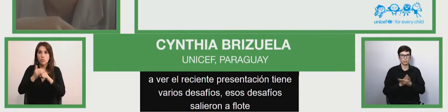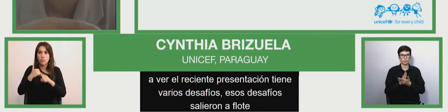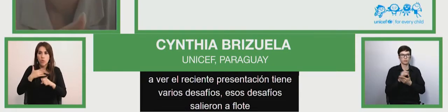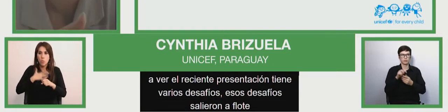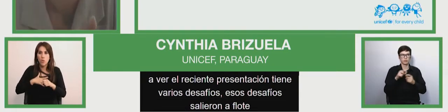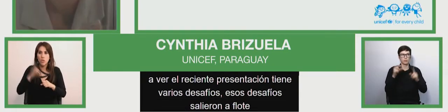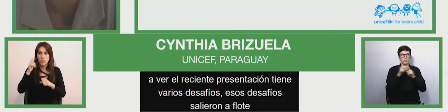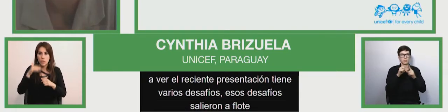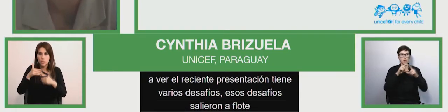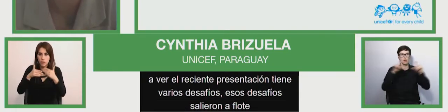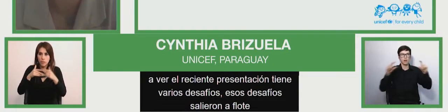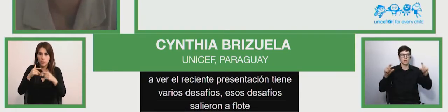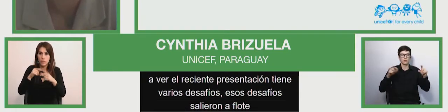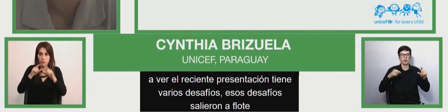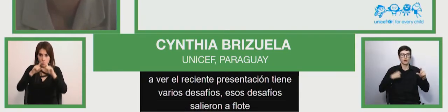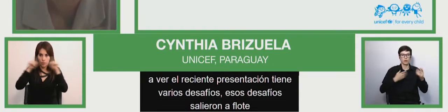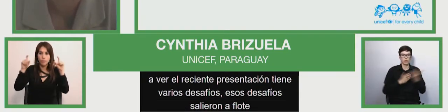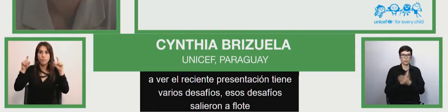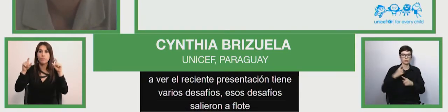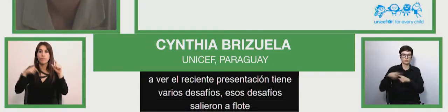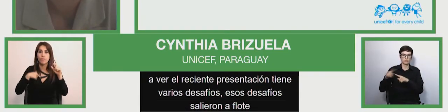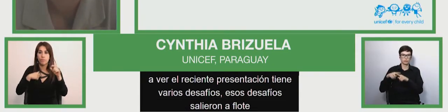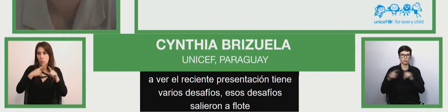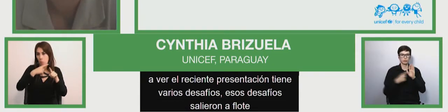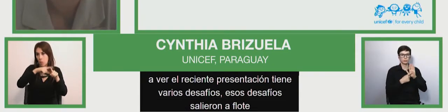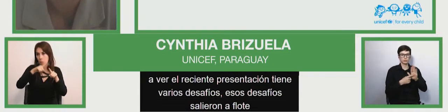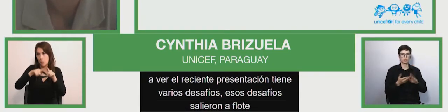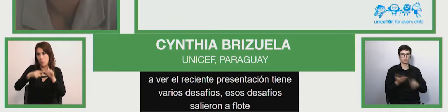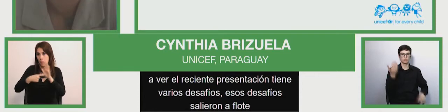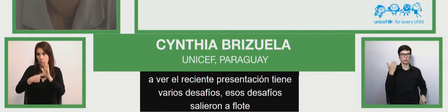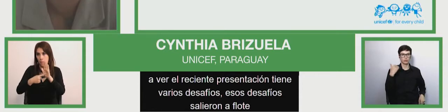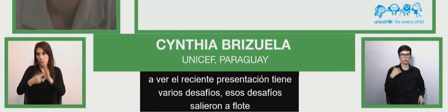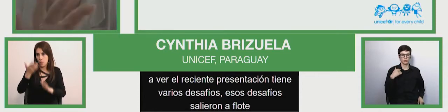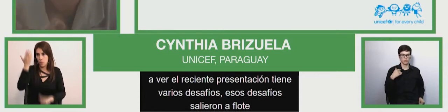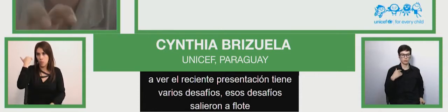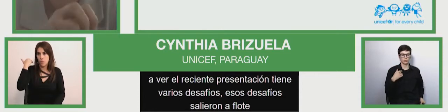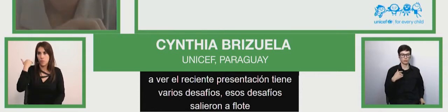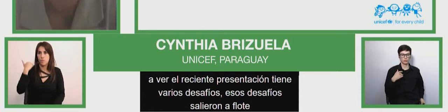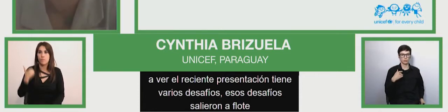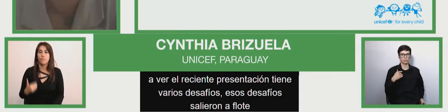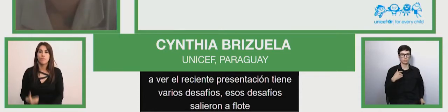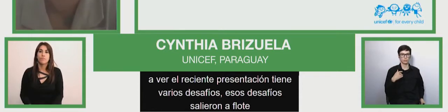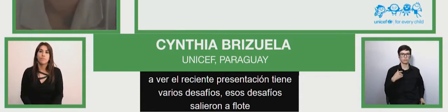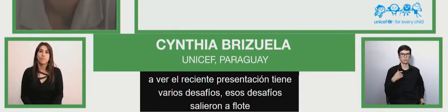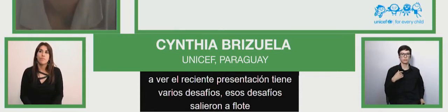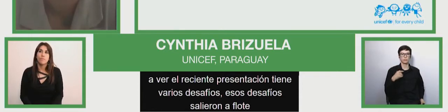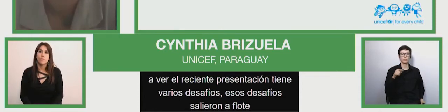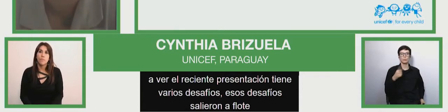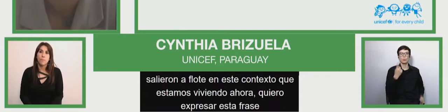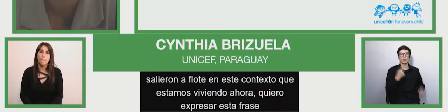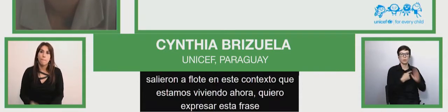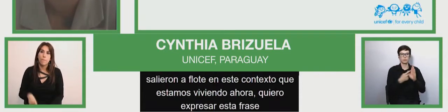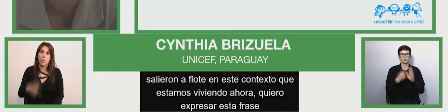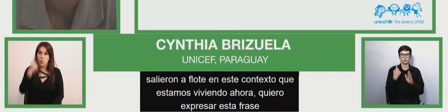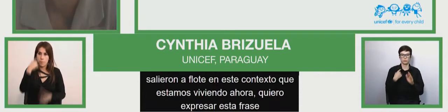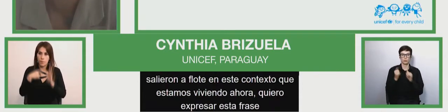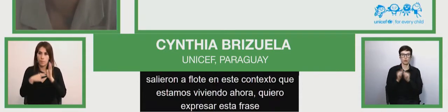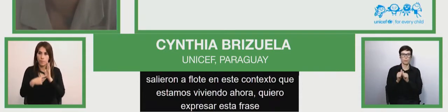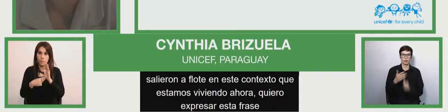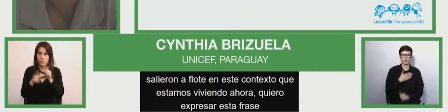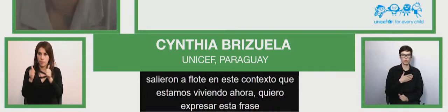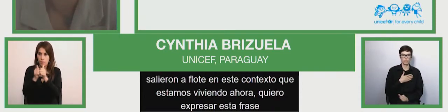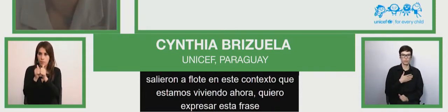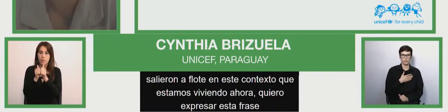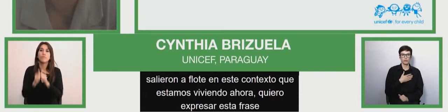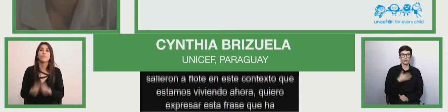in other presentations the previous presentation i take that from a presentation from a colleague i lift that from